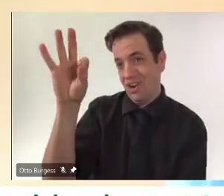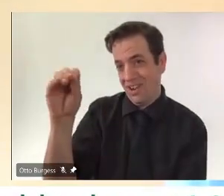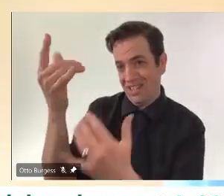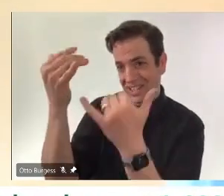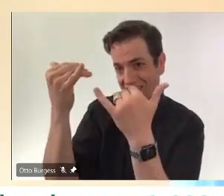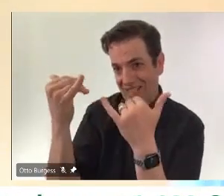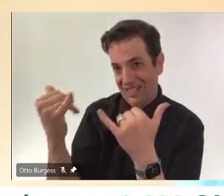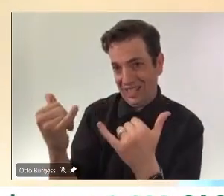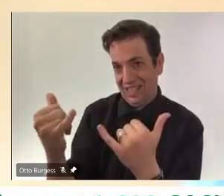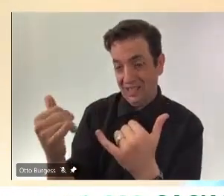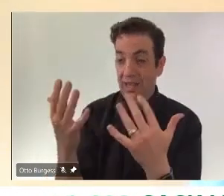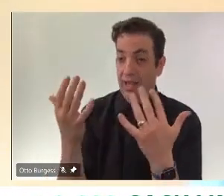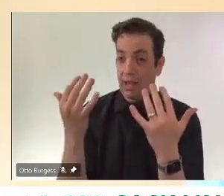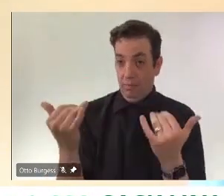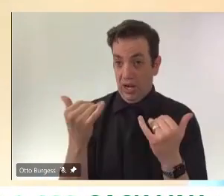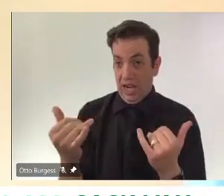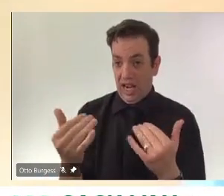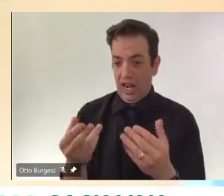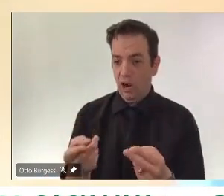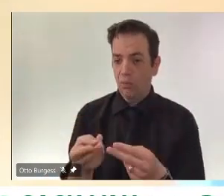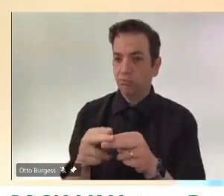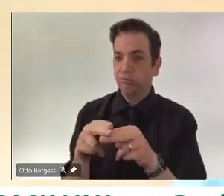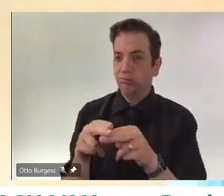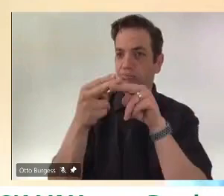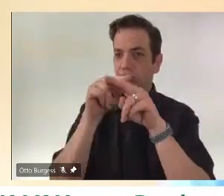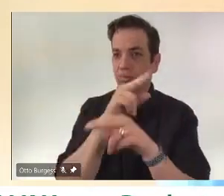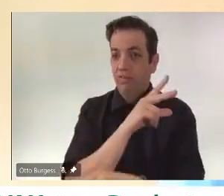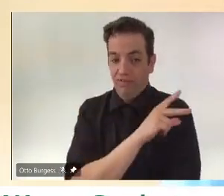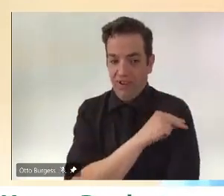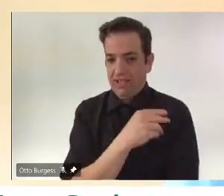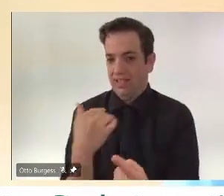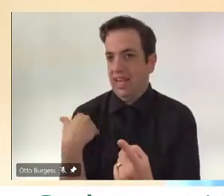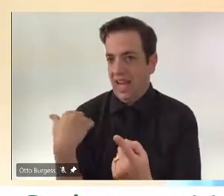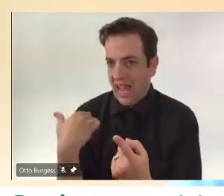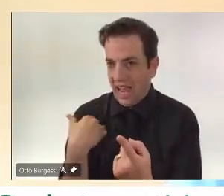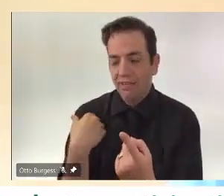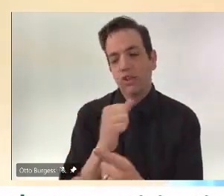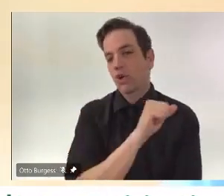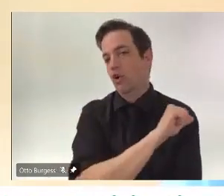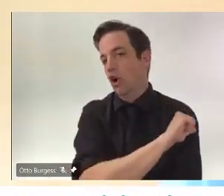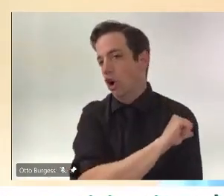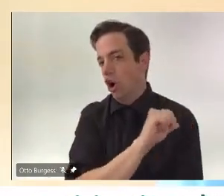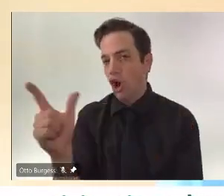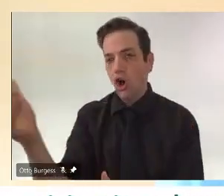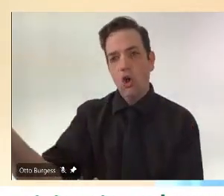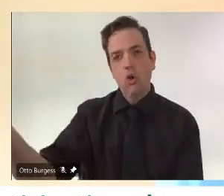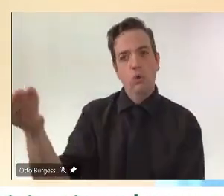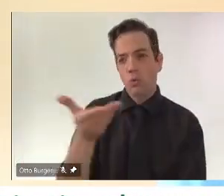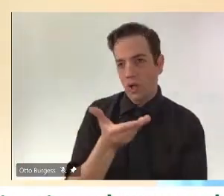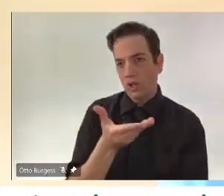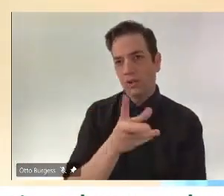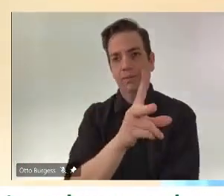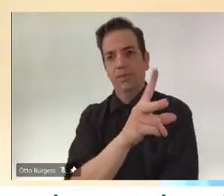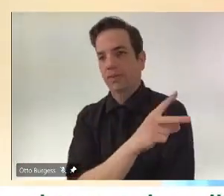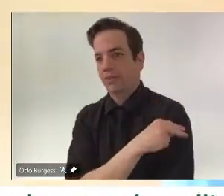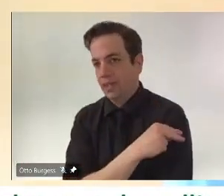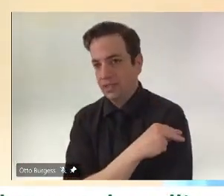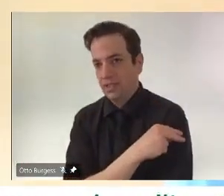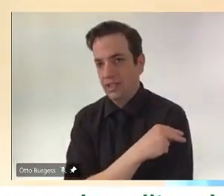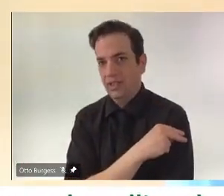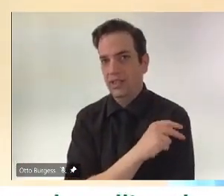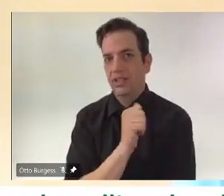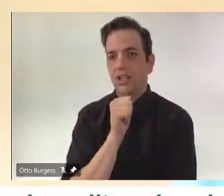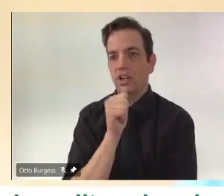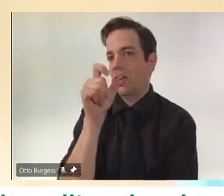abundant, it's important that we all get vaccinated, you know, when we become eligible by age, first dose and then second